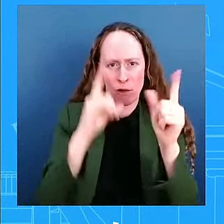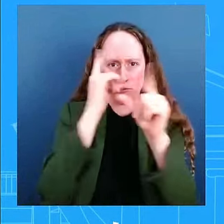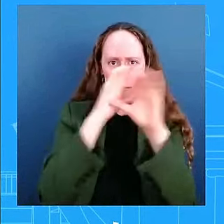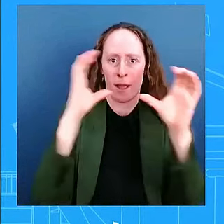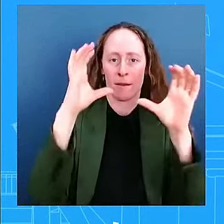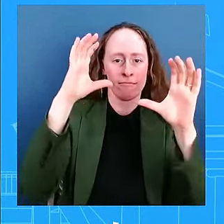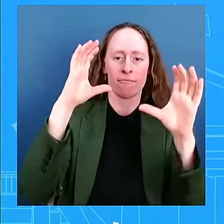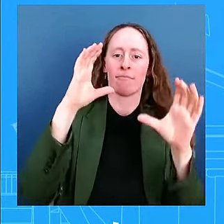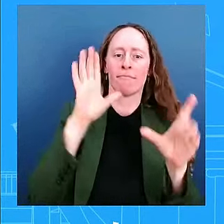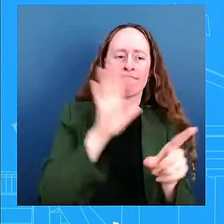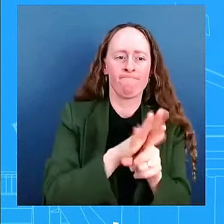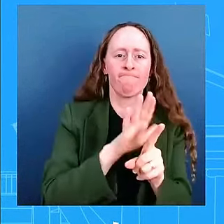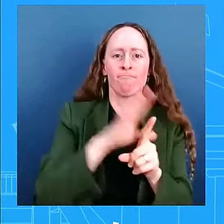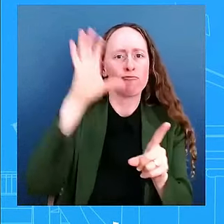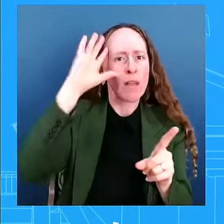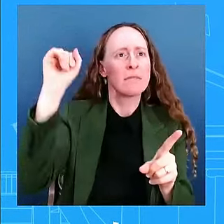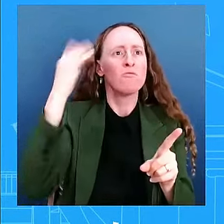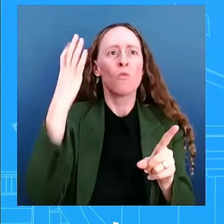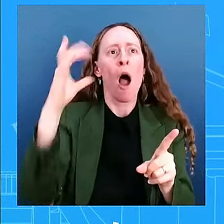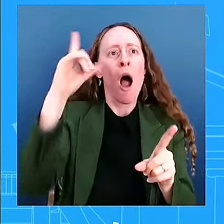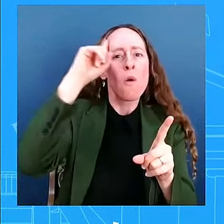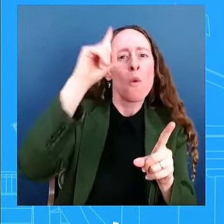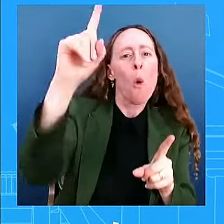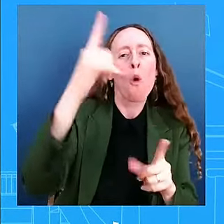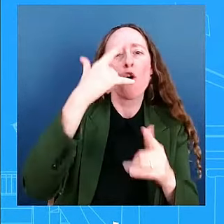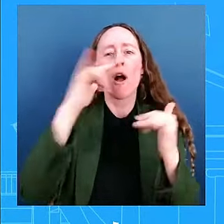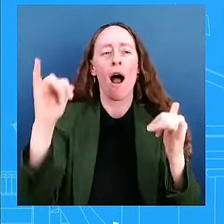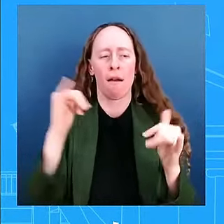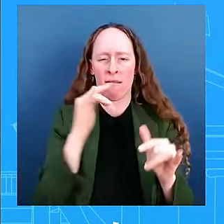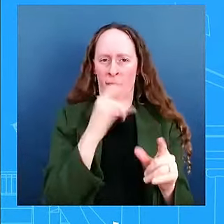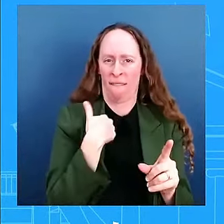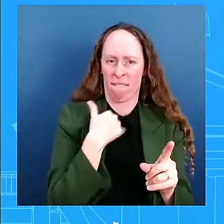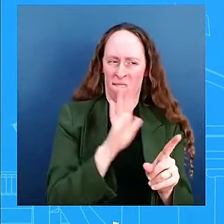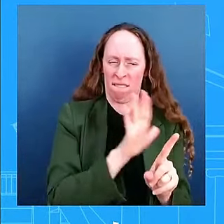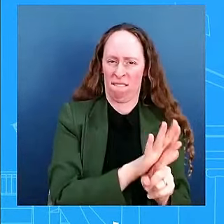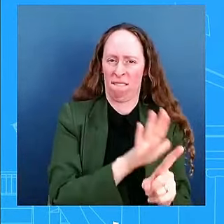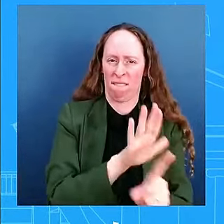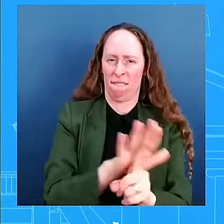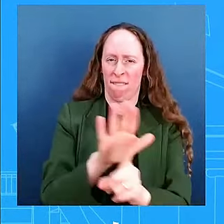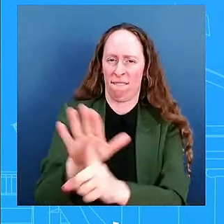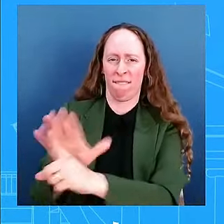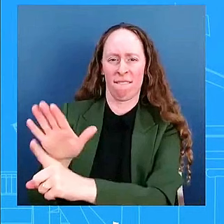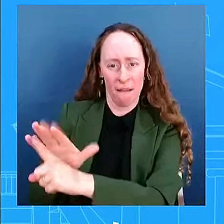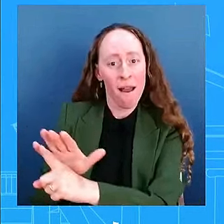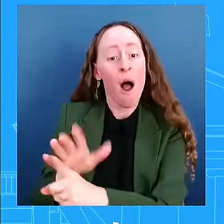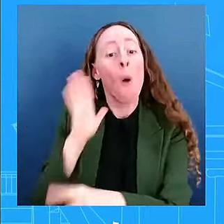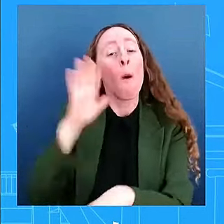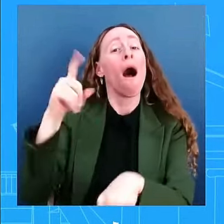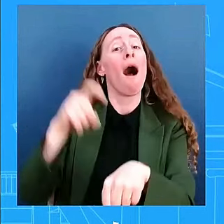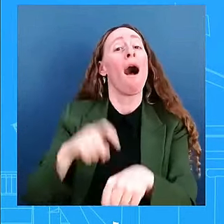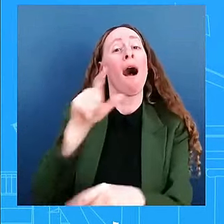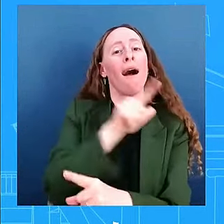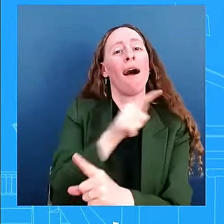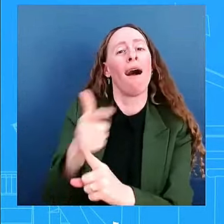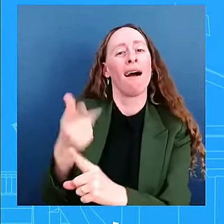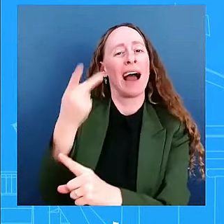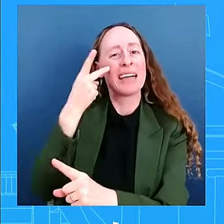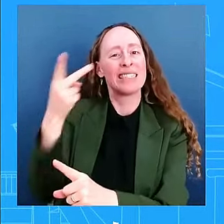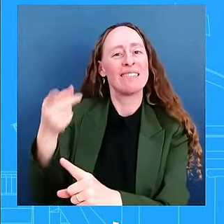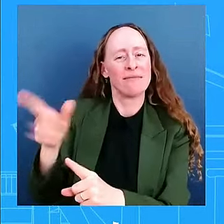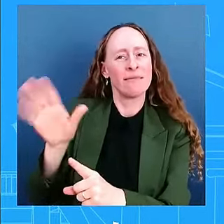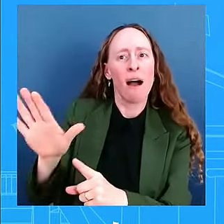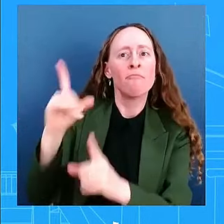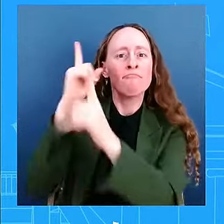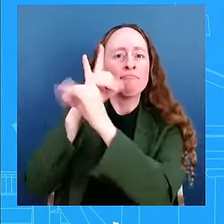the President has been really clear about passing the torch and seeing Vice President Harris as a leader